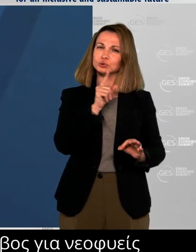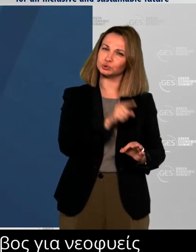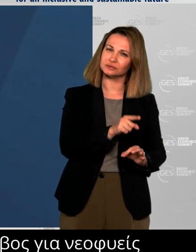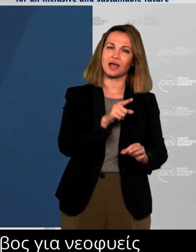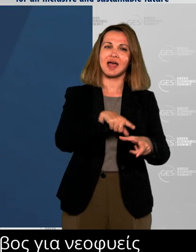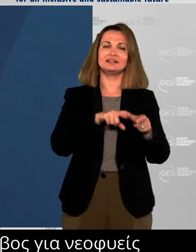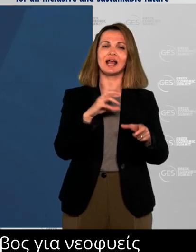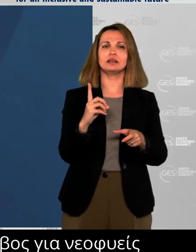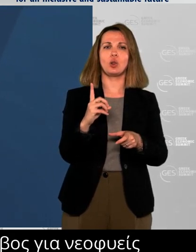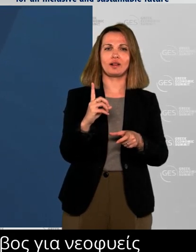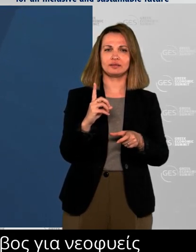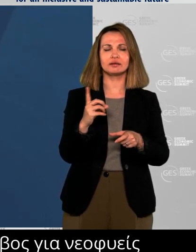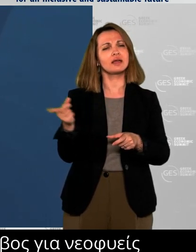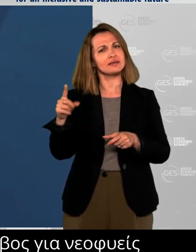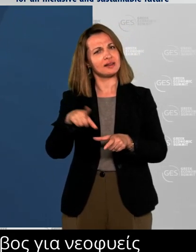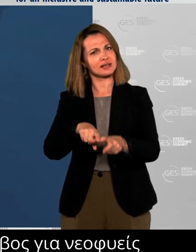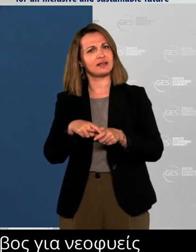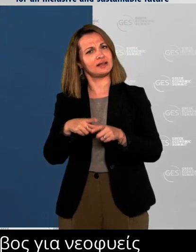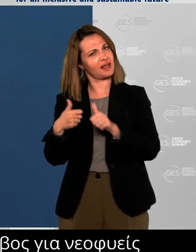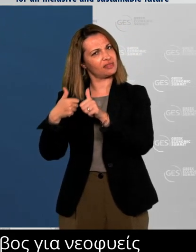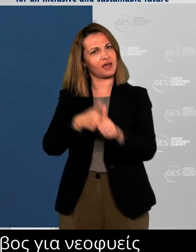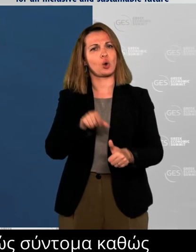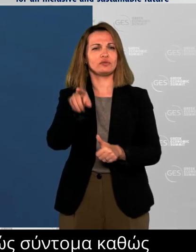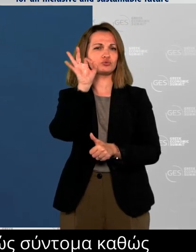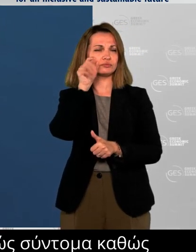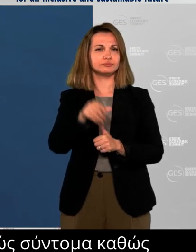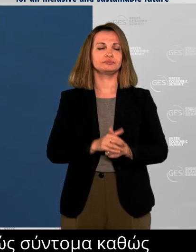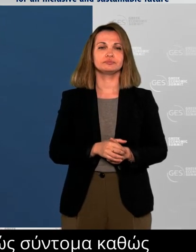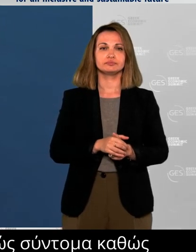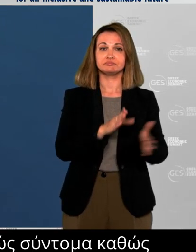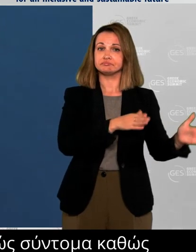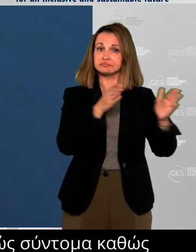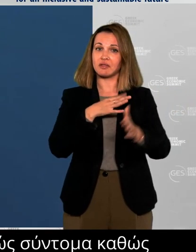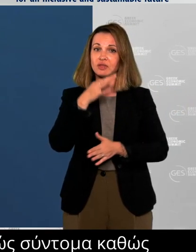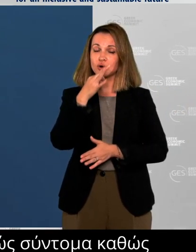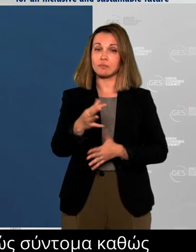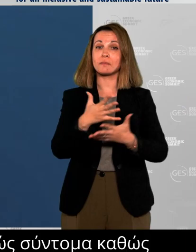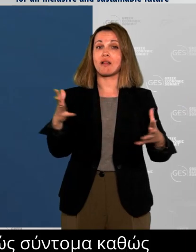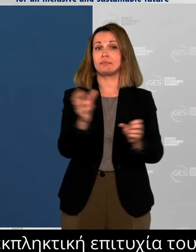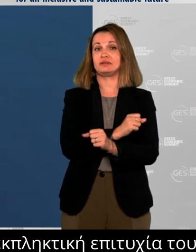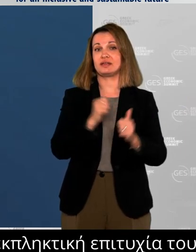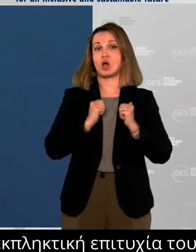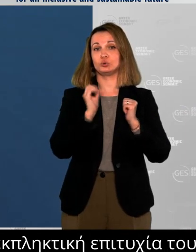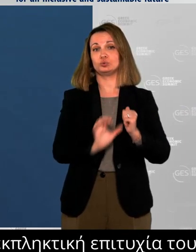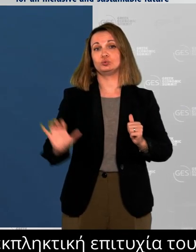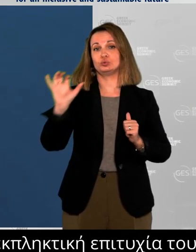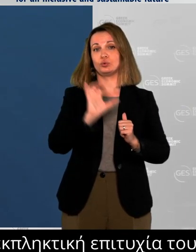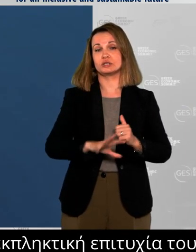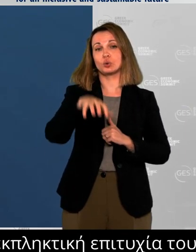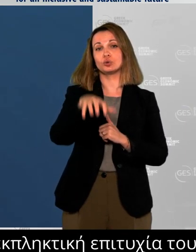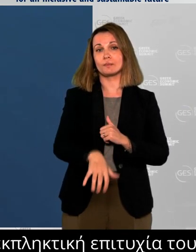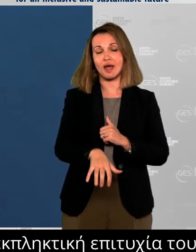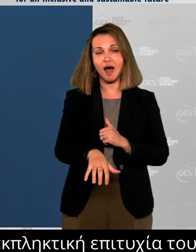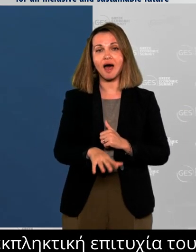reflect on the extraordinary success of the tourism sector, which could not have been achieved without the leadership of Prime Minister Mitsotakis